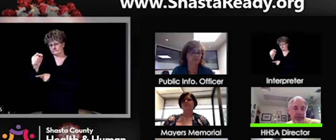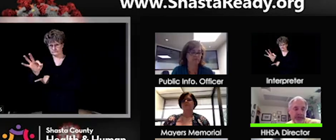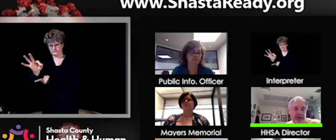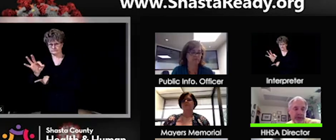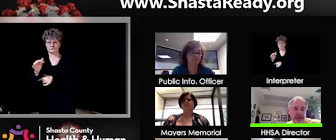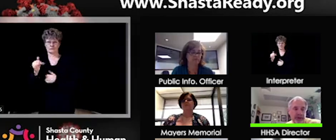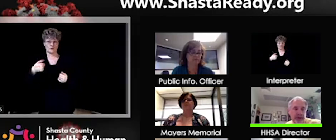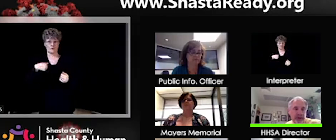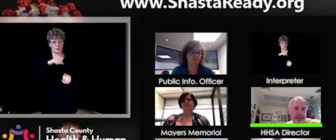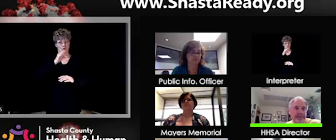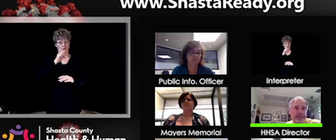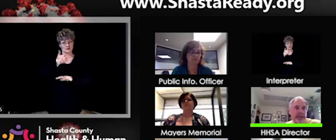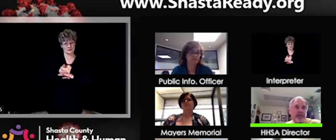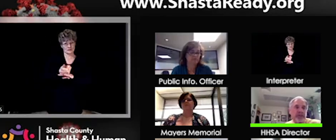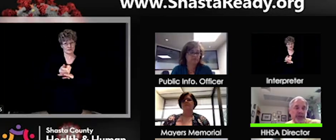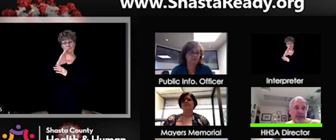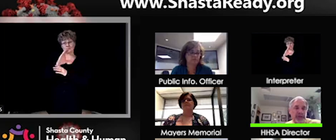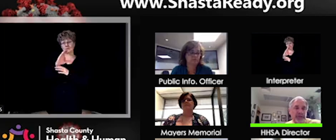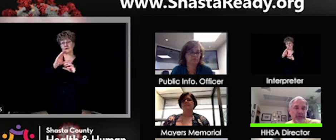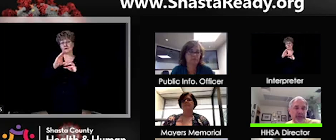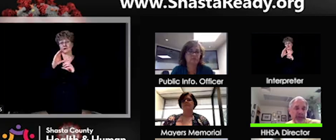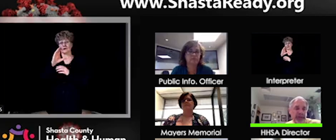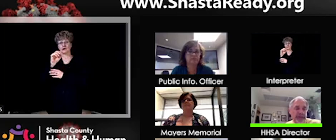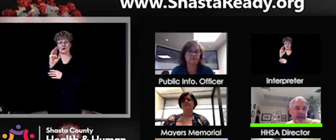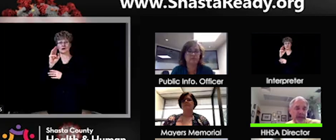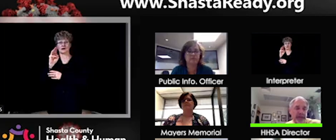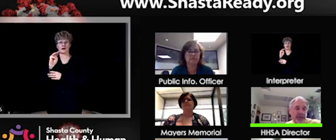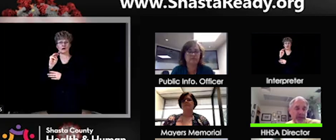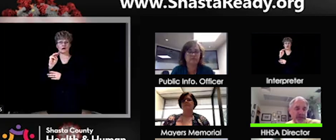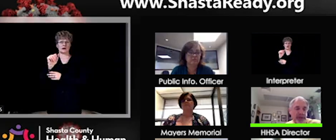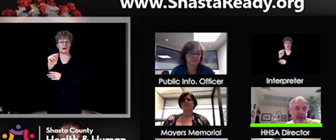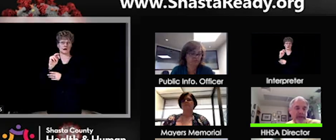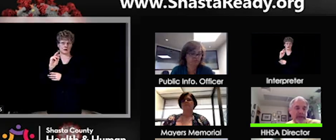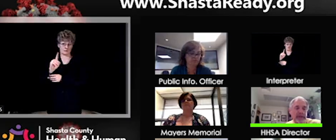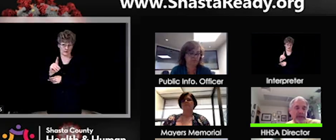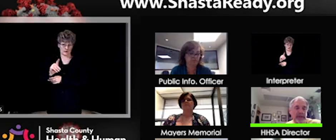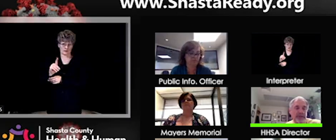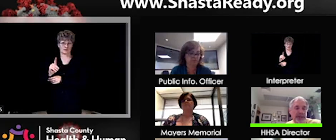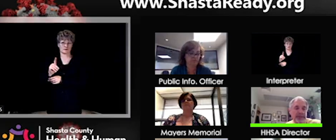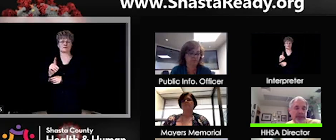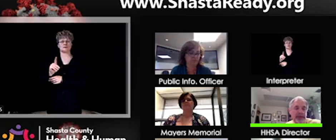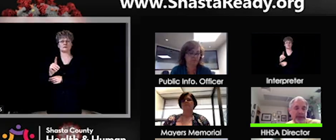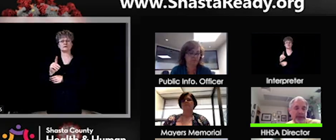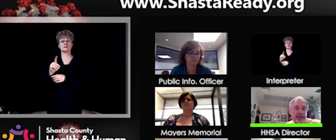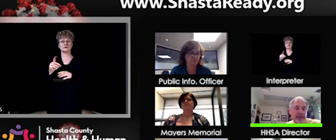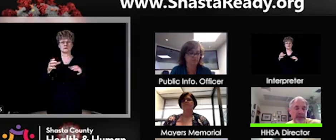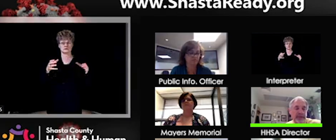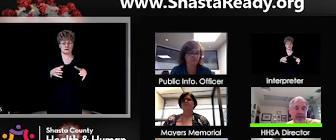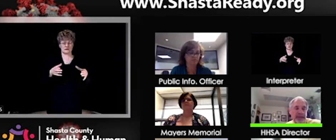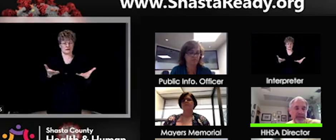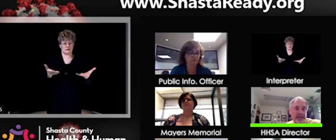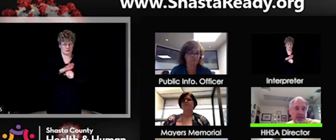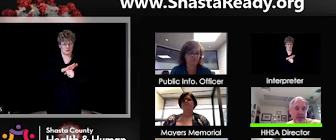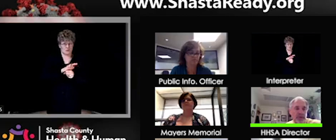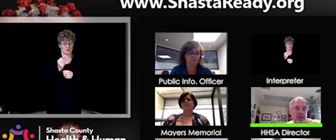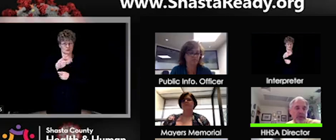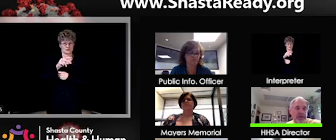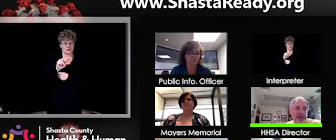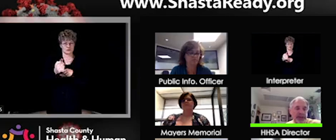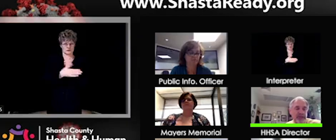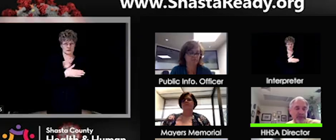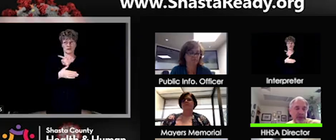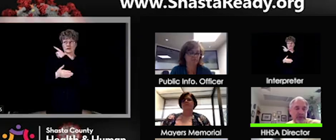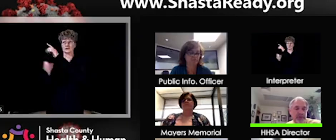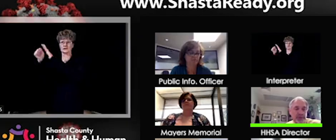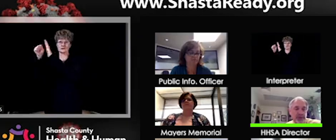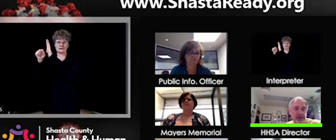Cal Fire, Shasta County, um, Sheriff's Office and HHSA here in Shasta County and the, and the state has its own